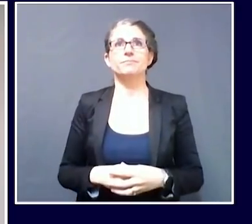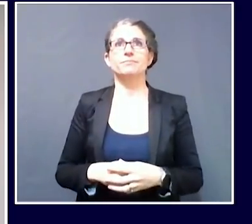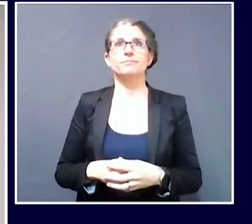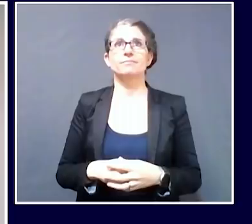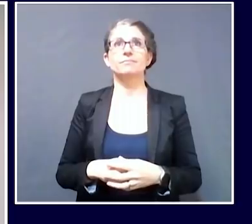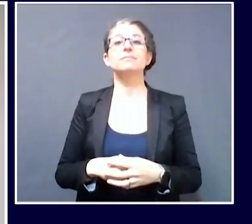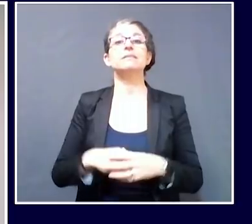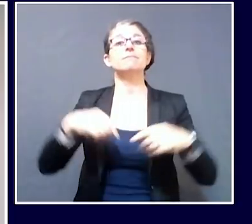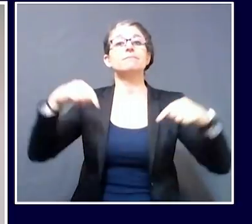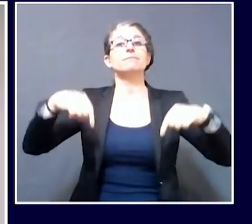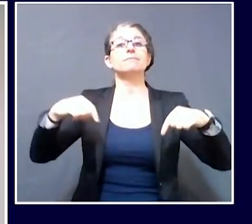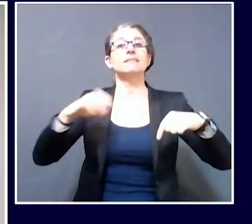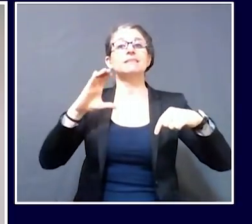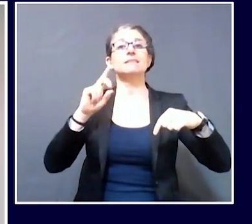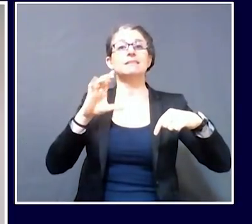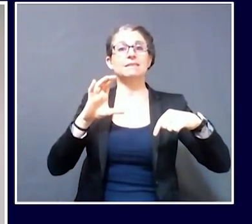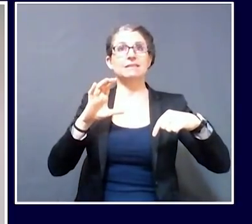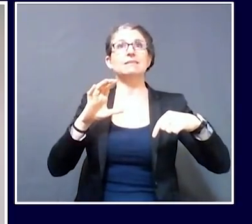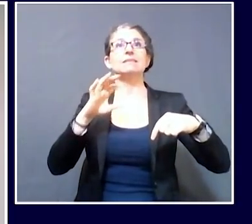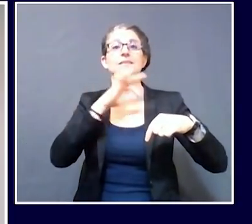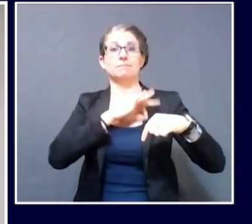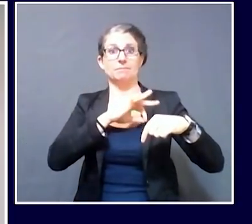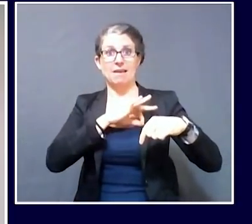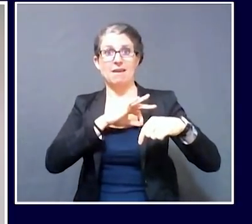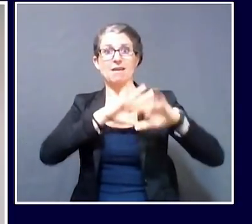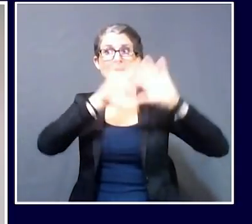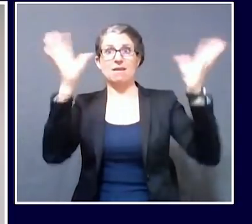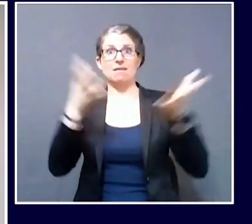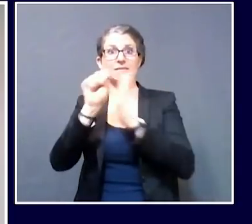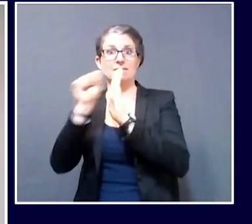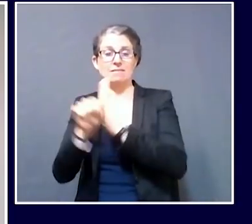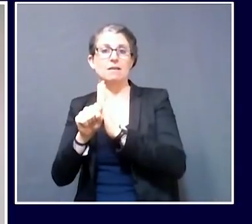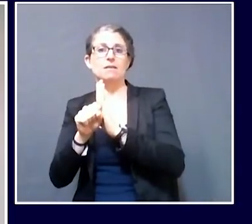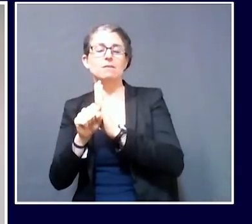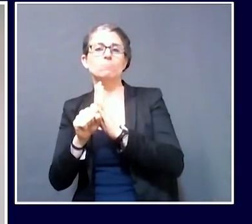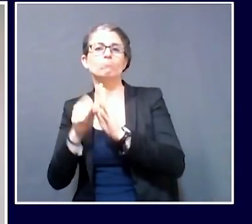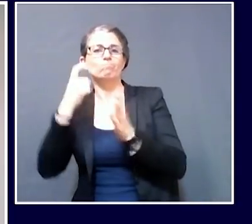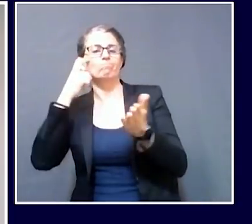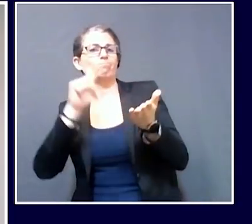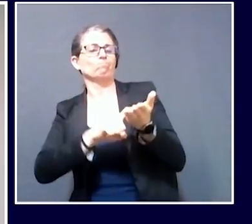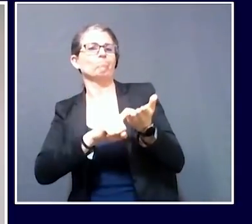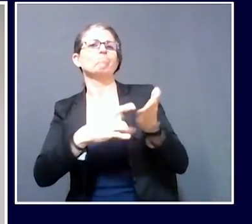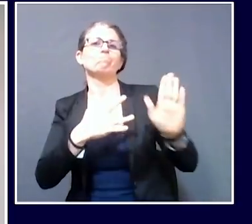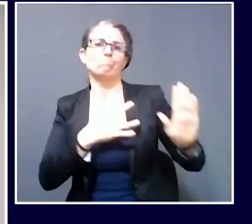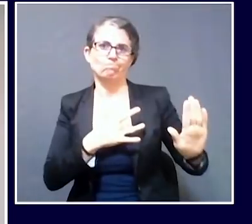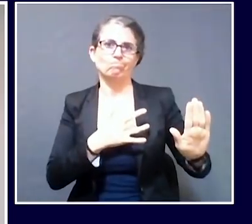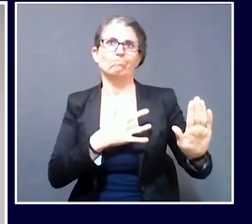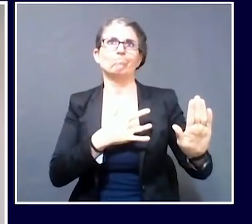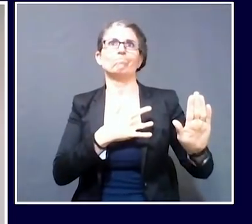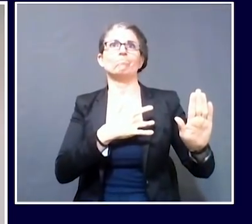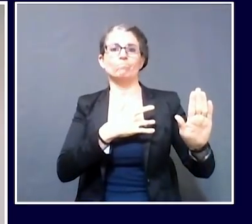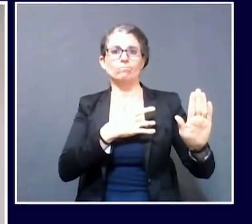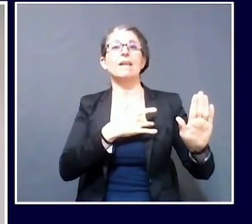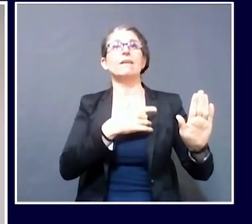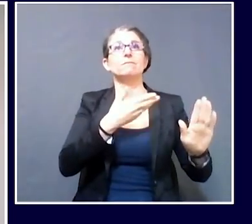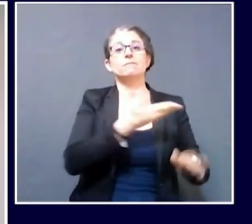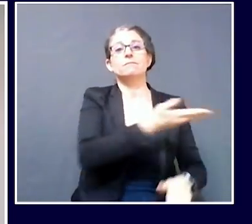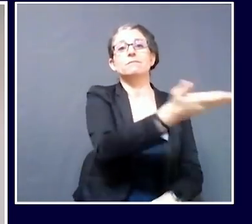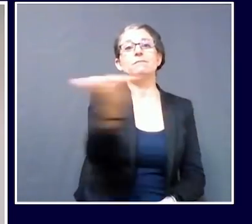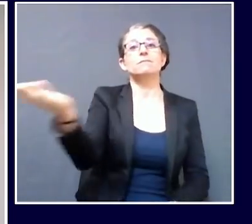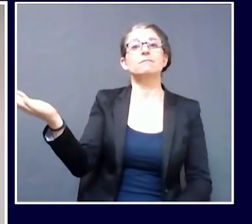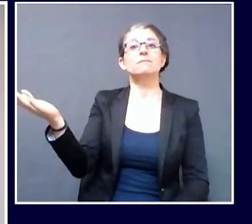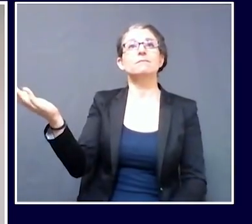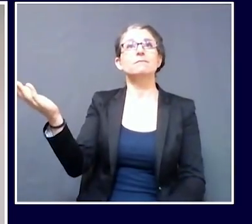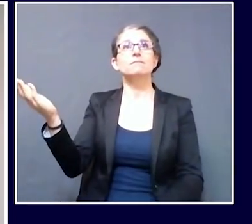during this time of grief, but I also ask everyone to bear in mind that each and every single